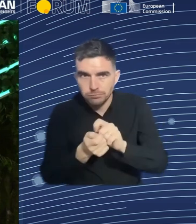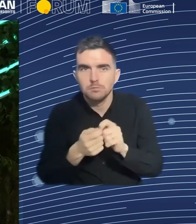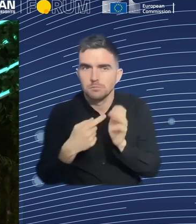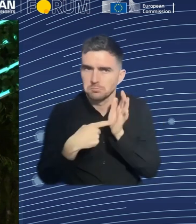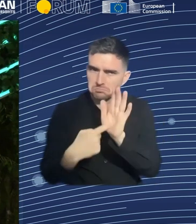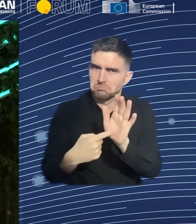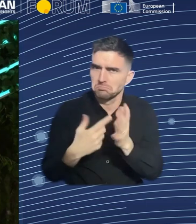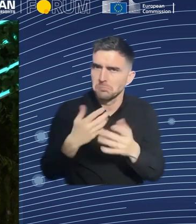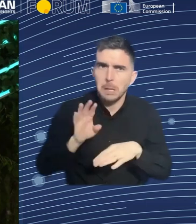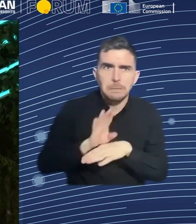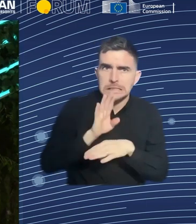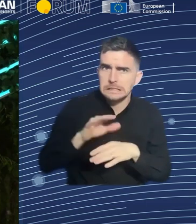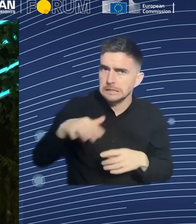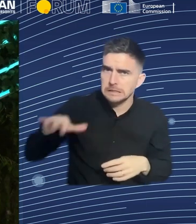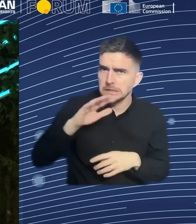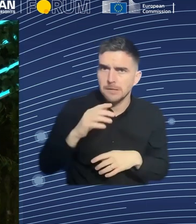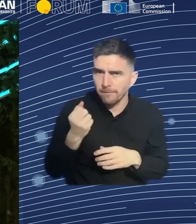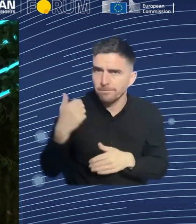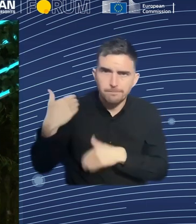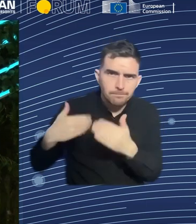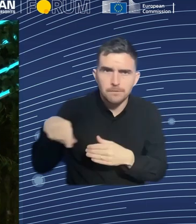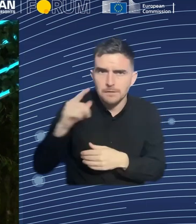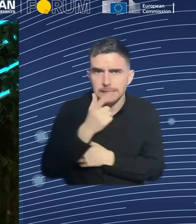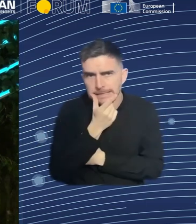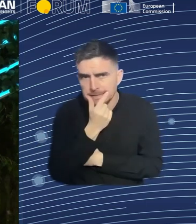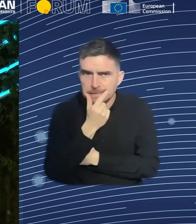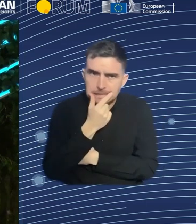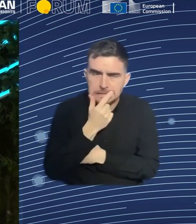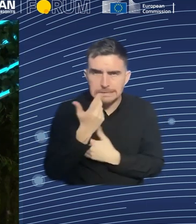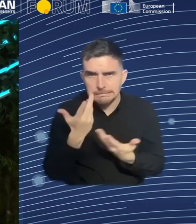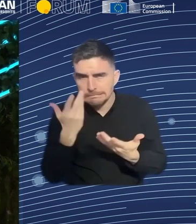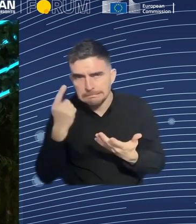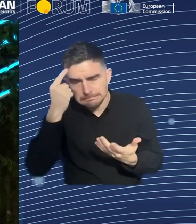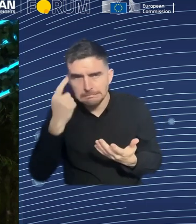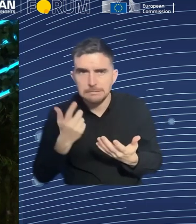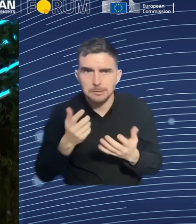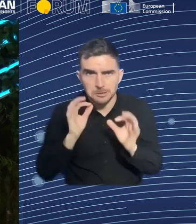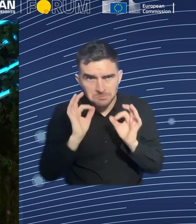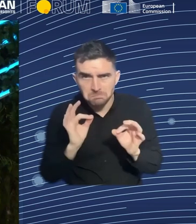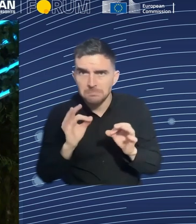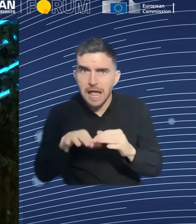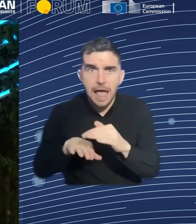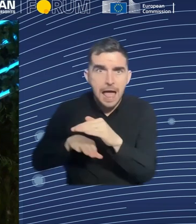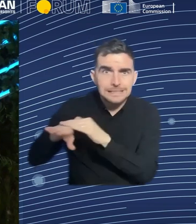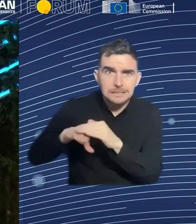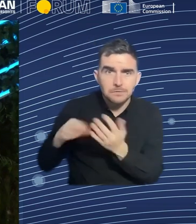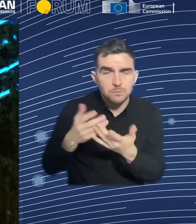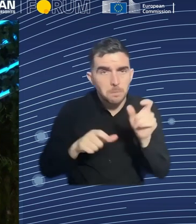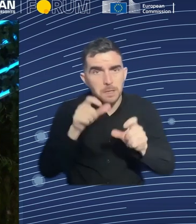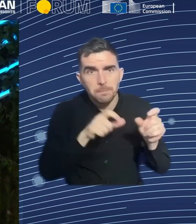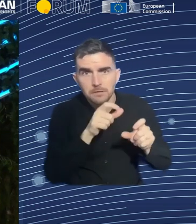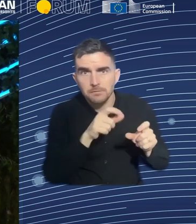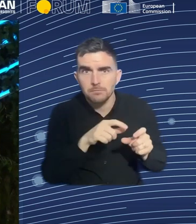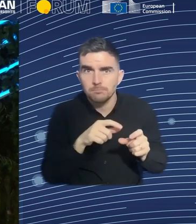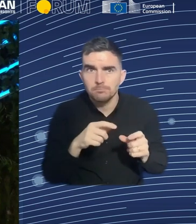people ready for the implication applications of energy efficiency, renewables, artificial intelligence, virtual reality.